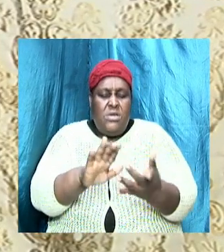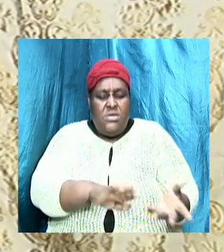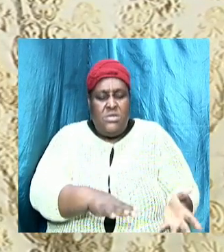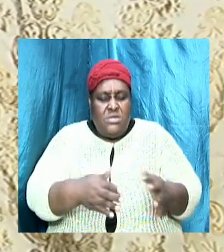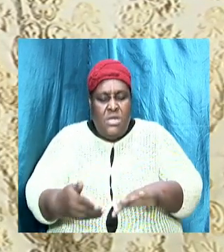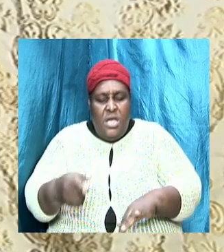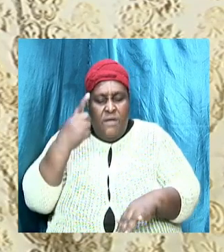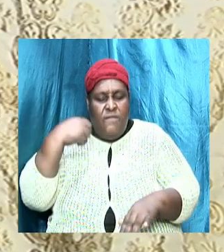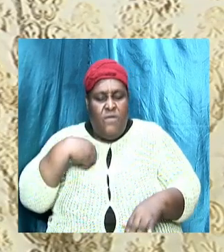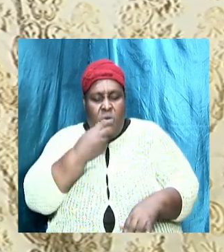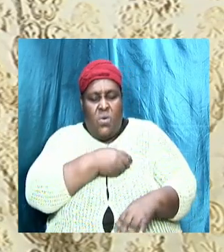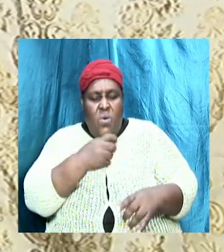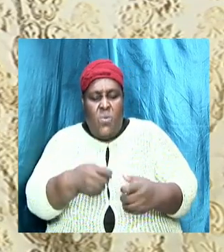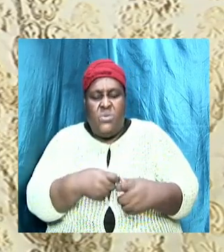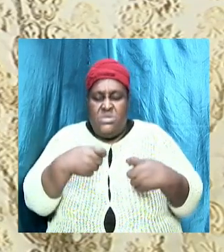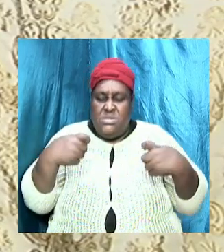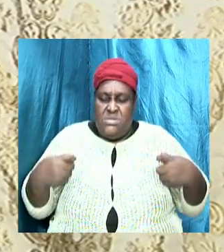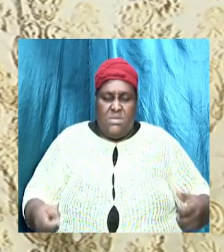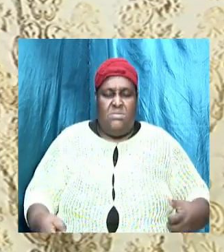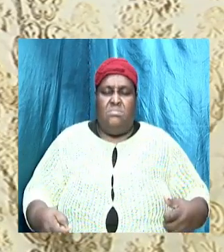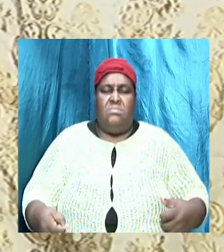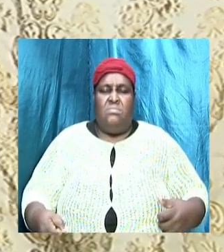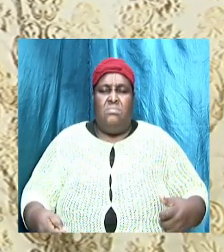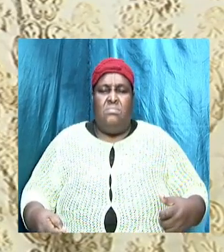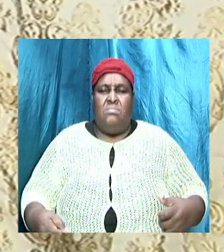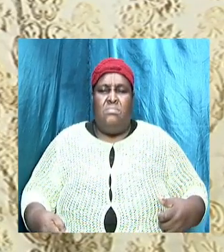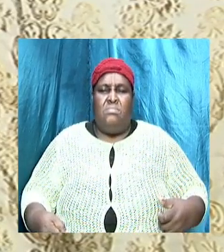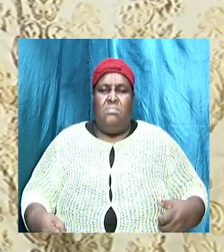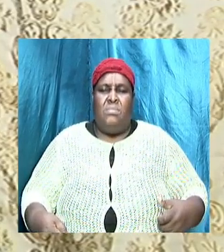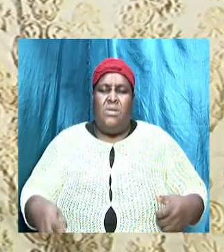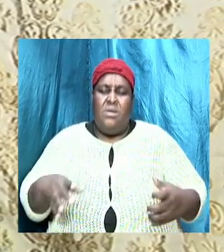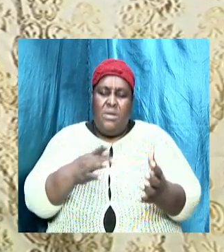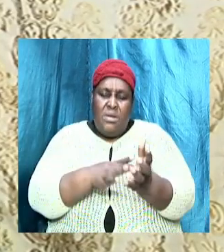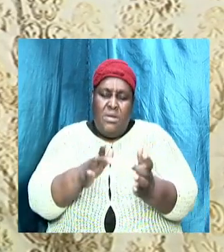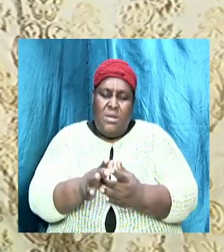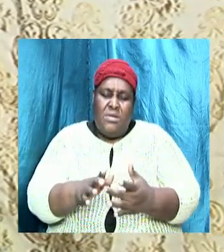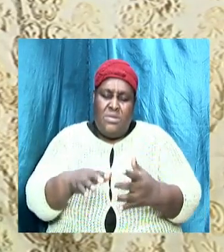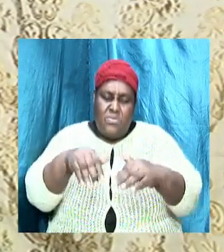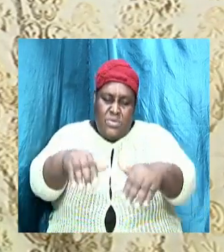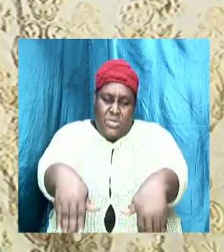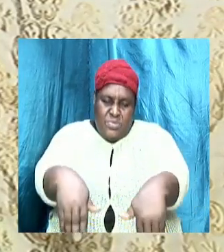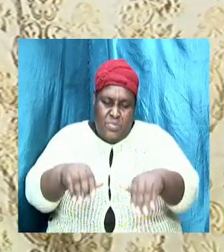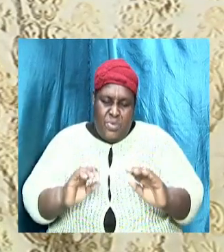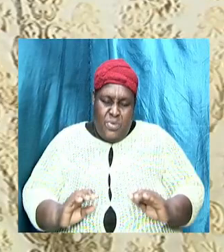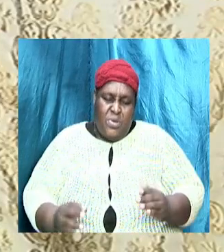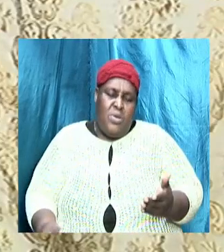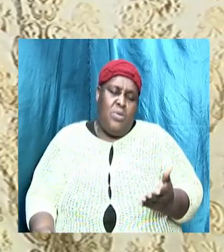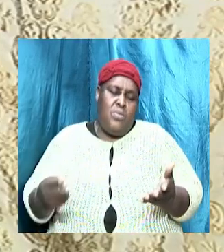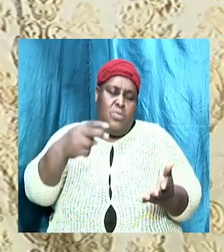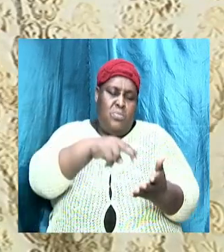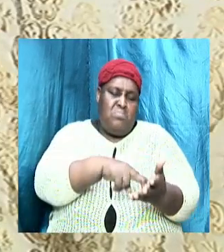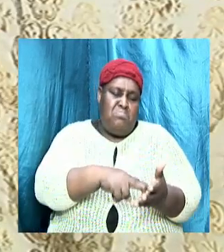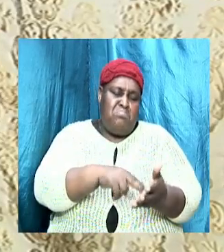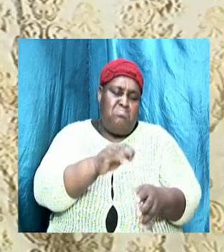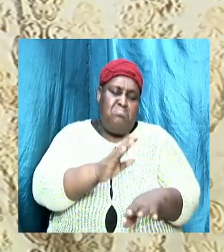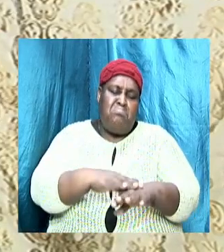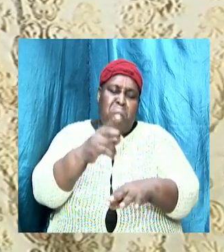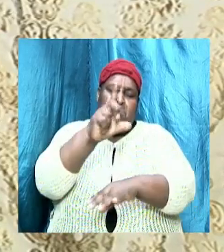according to the scriptures he was buried and rose again the third day